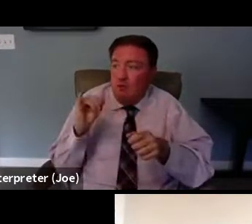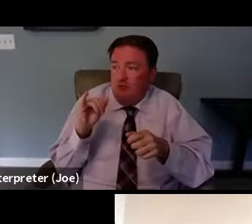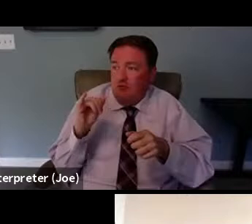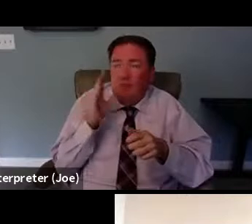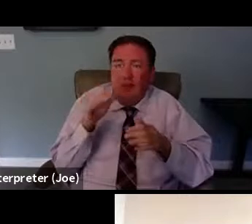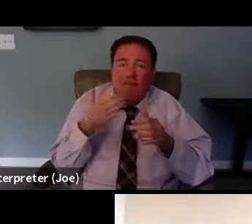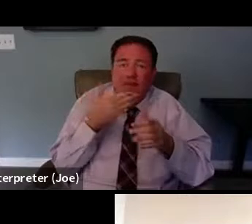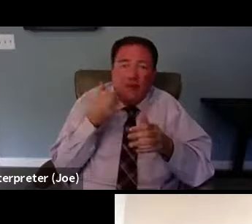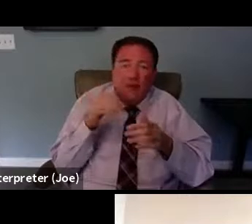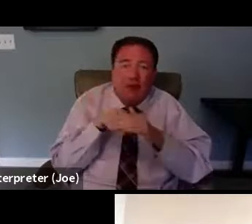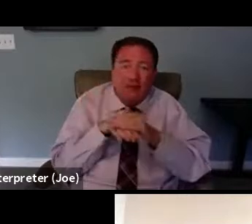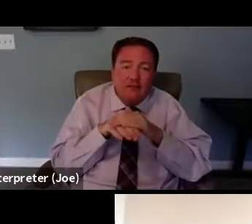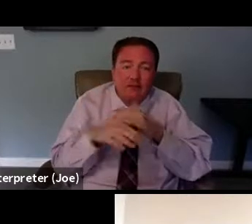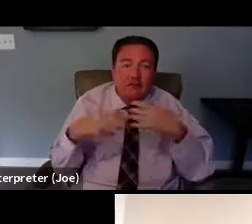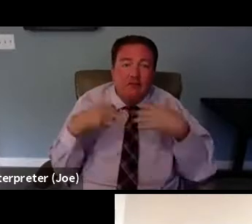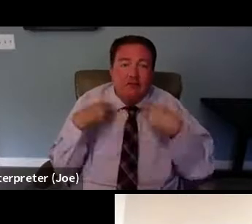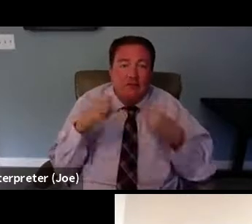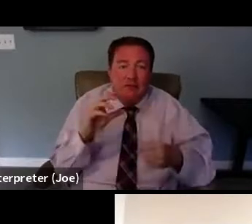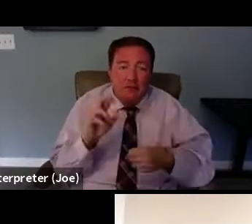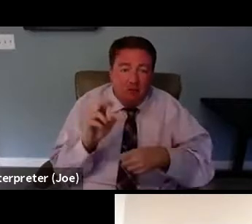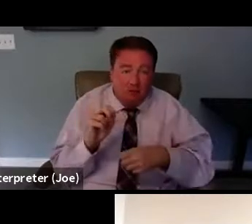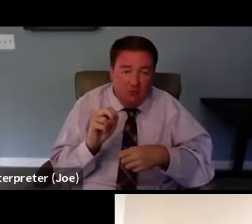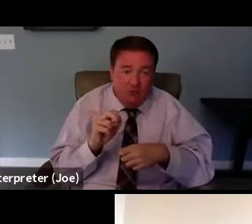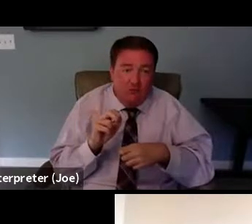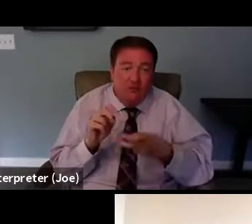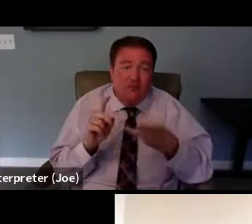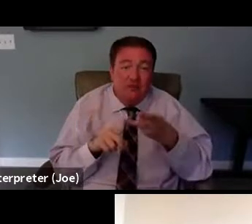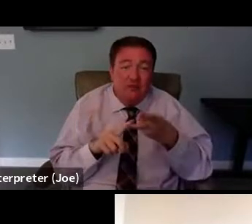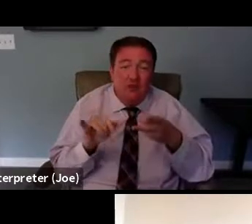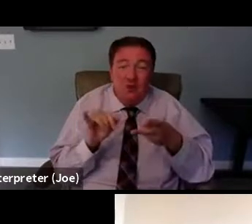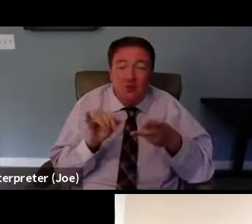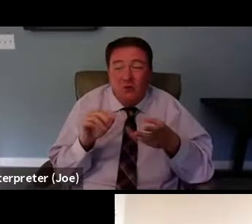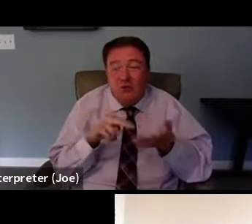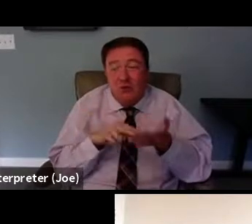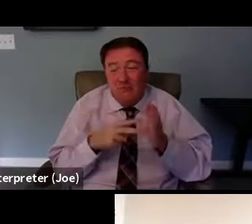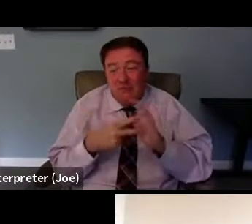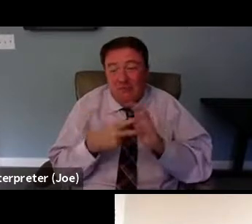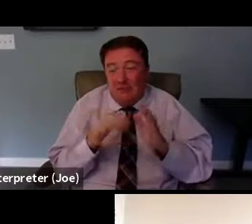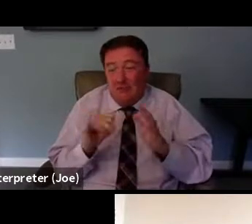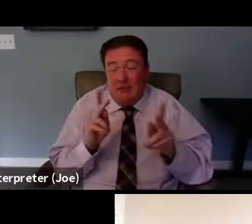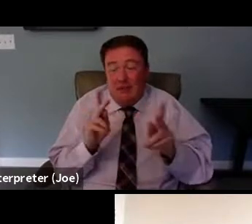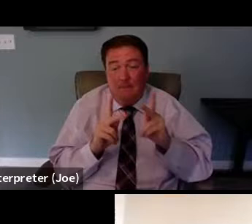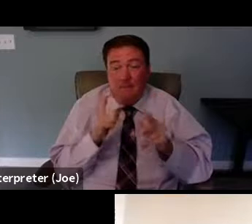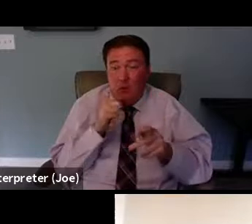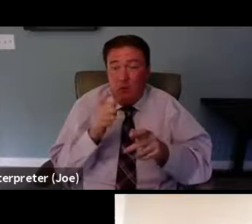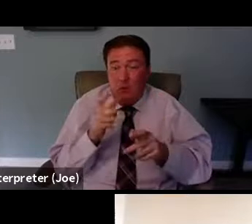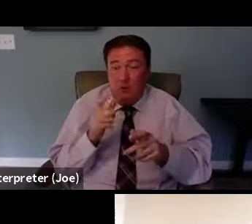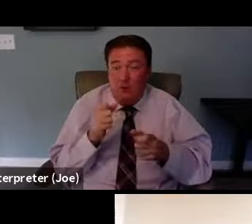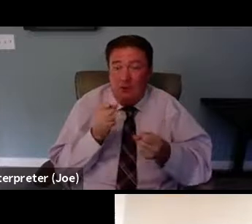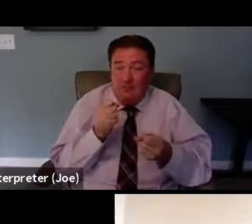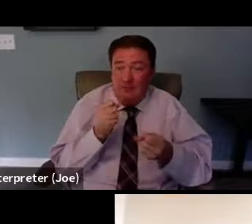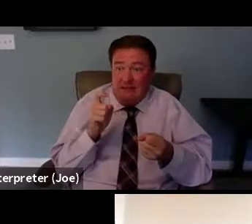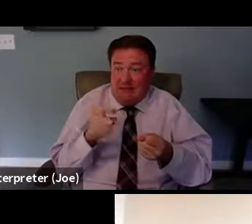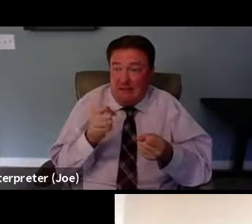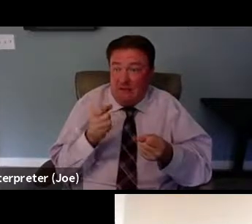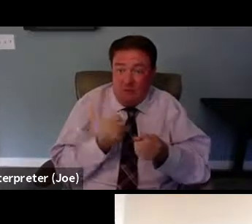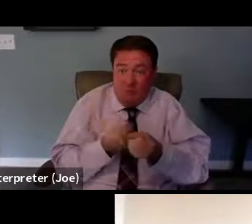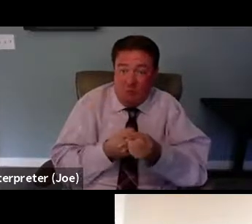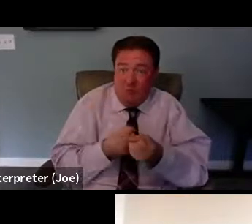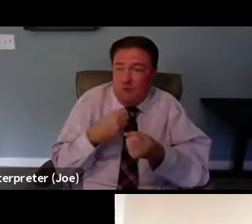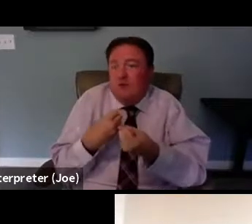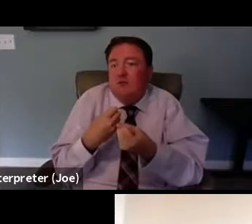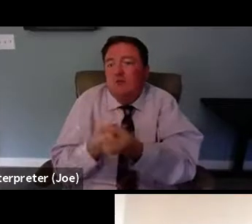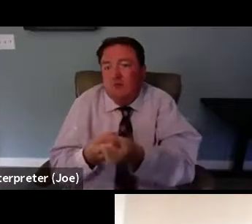access to health care. It also means that it helps to support the rural